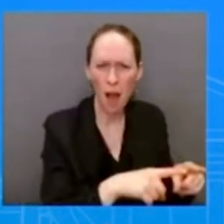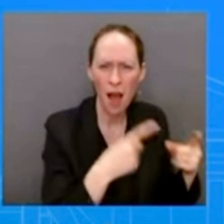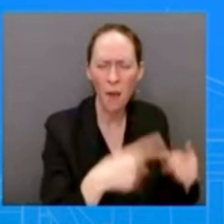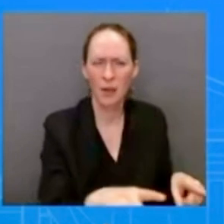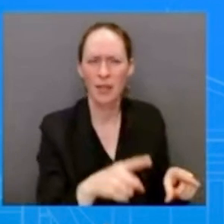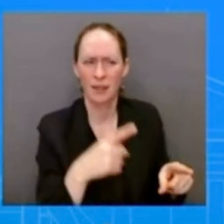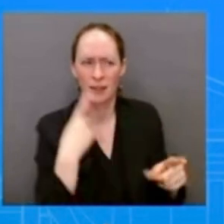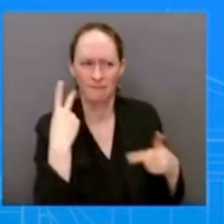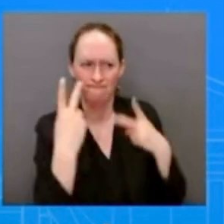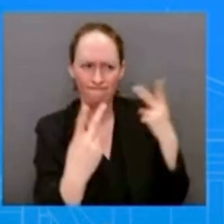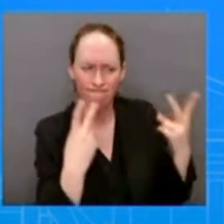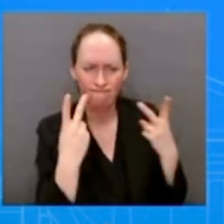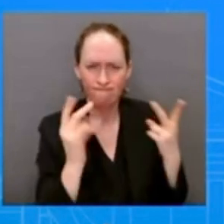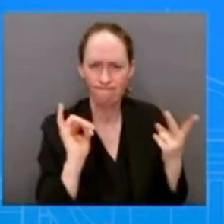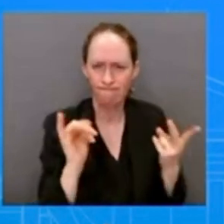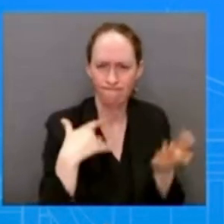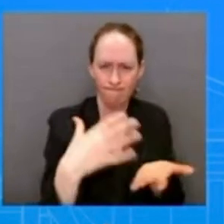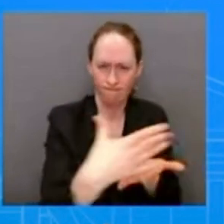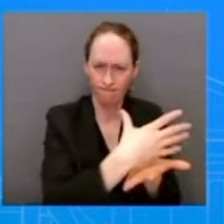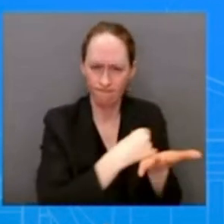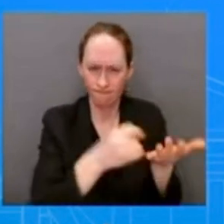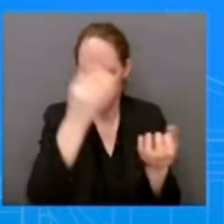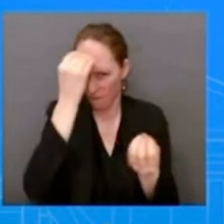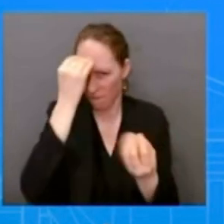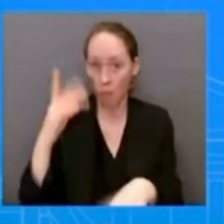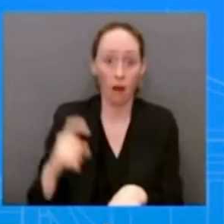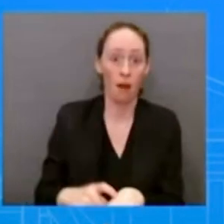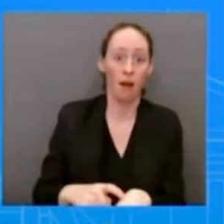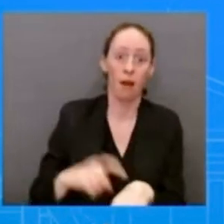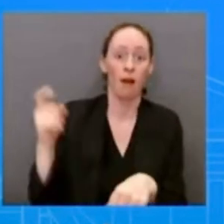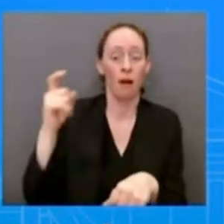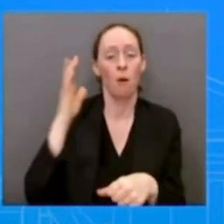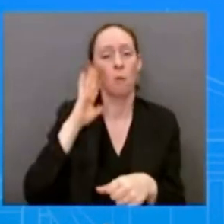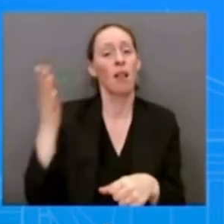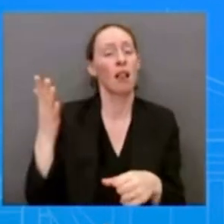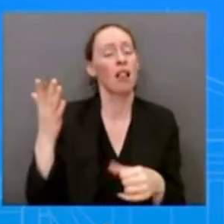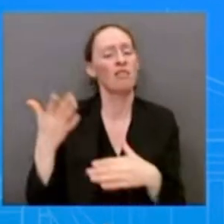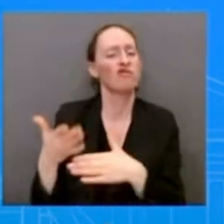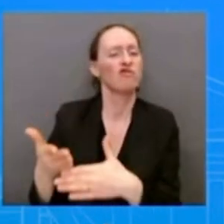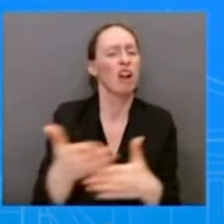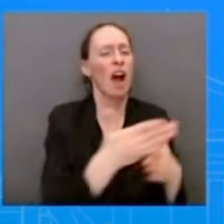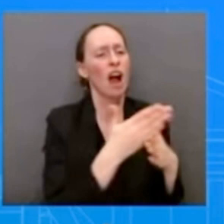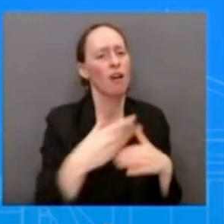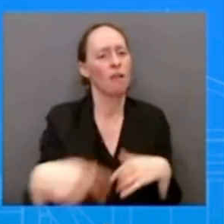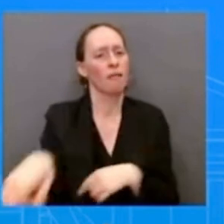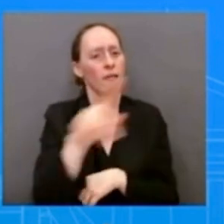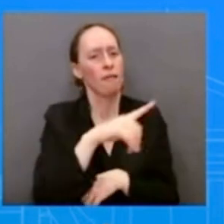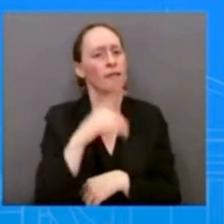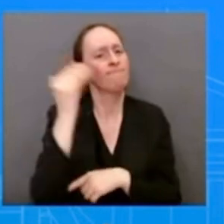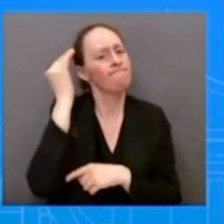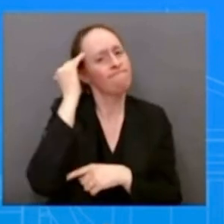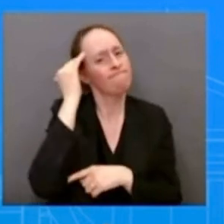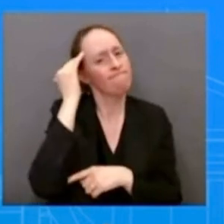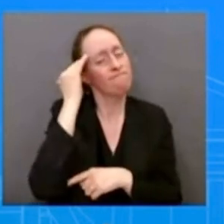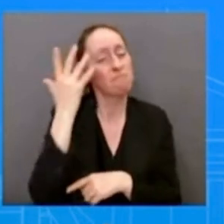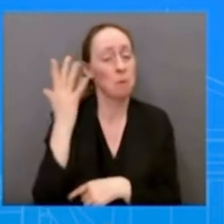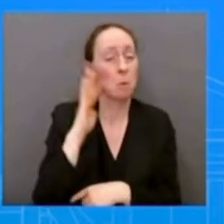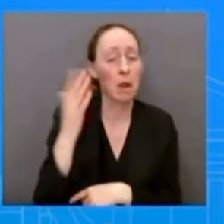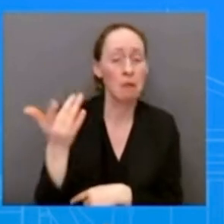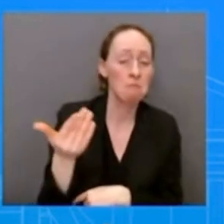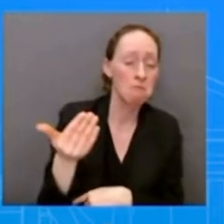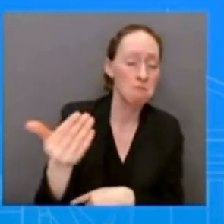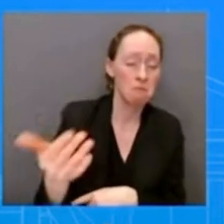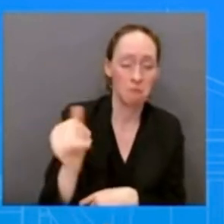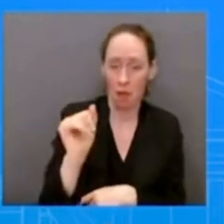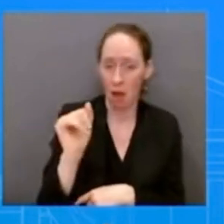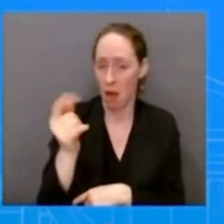takeaways uh with the public uh by mid-april and of course uh uh we also have every expectation that the agencies